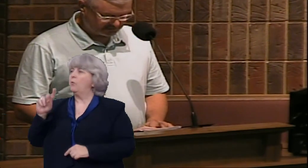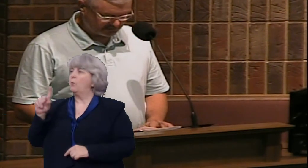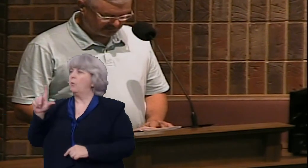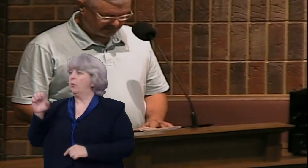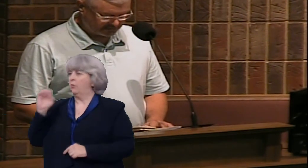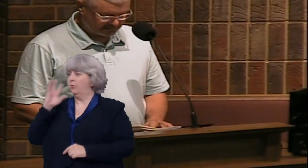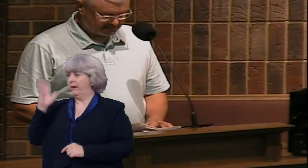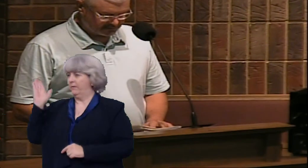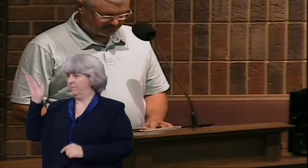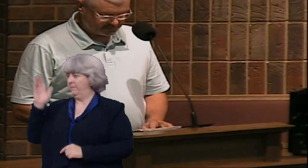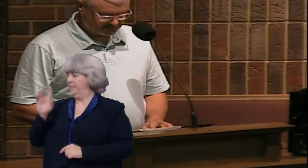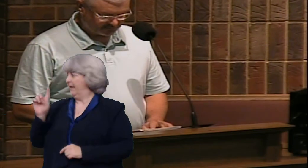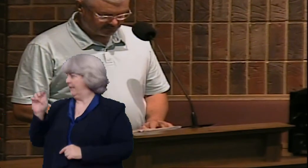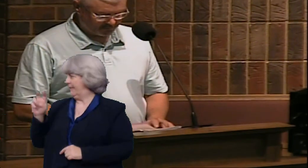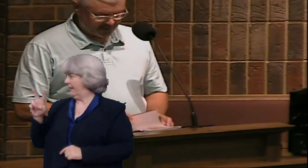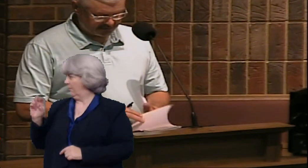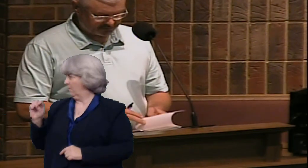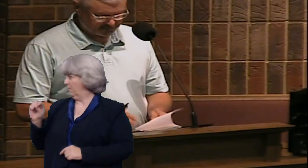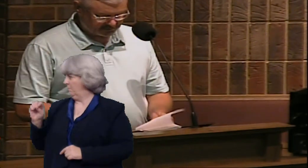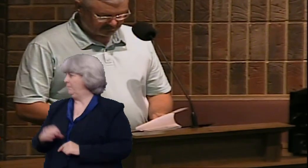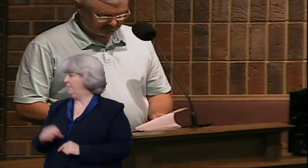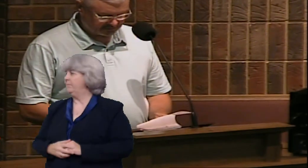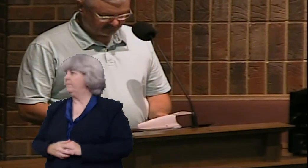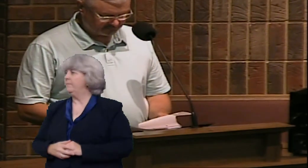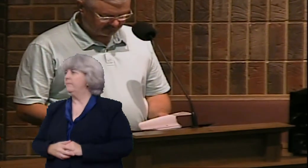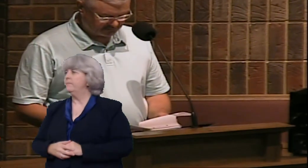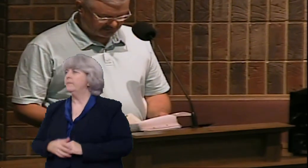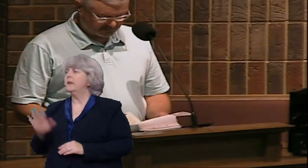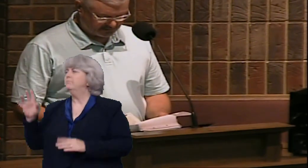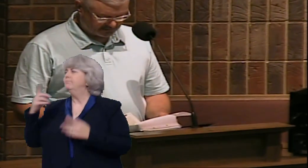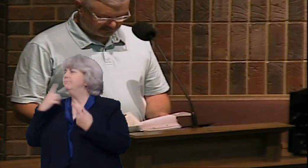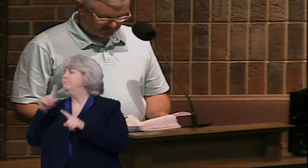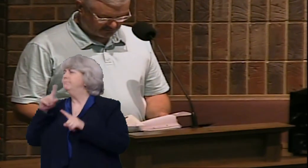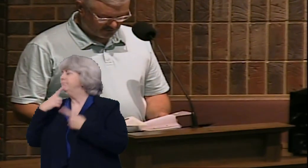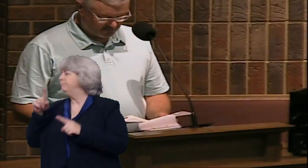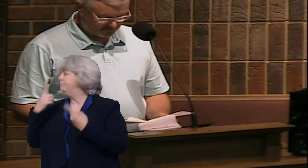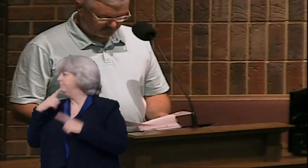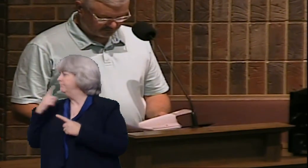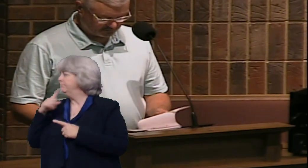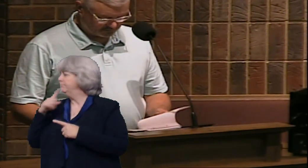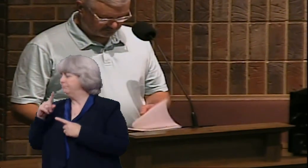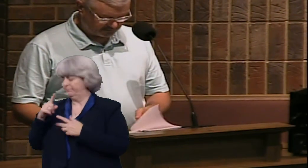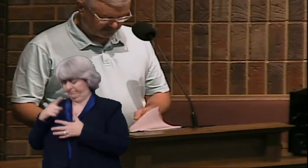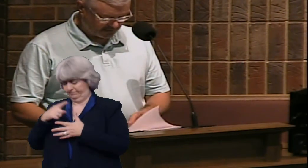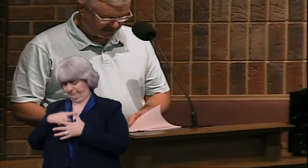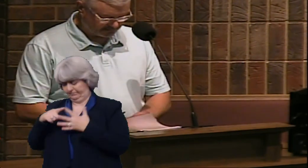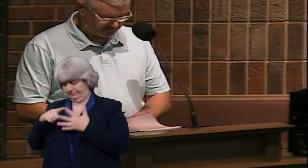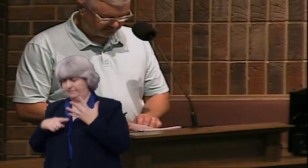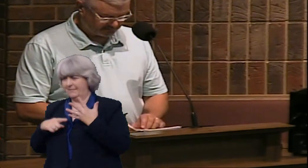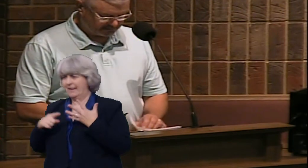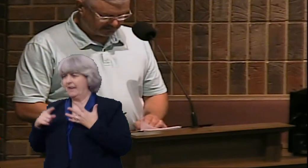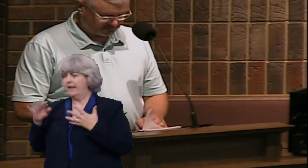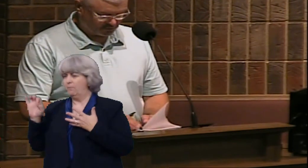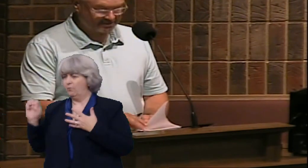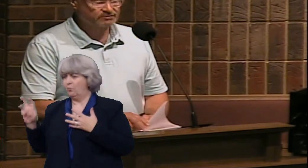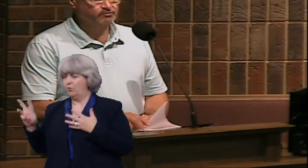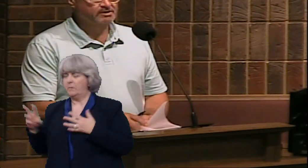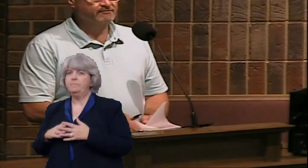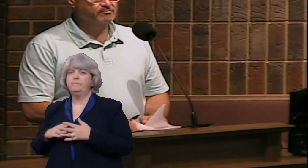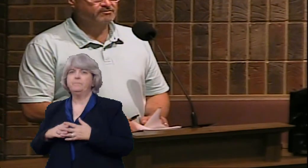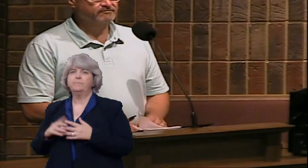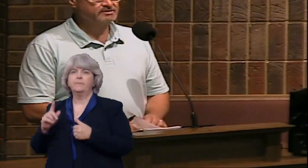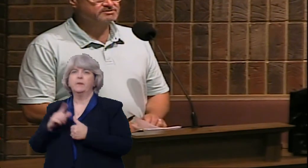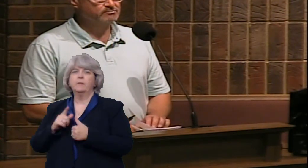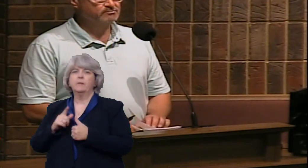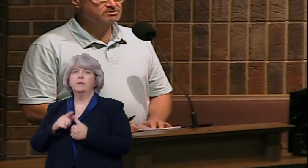lesson. Just a few reminders to go over tonight. One is we